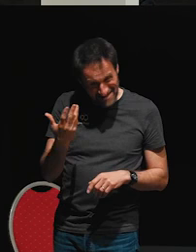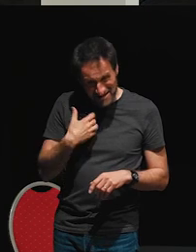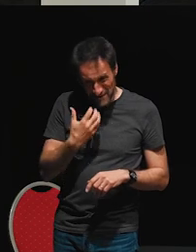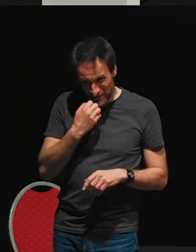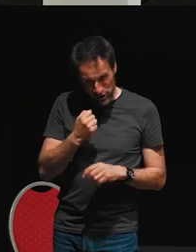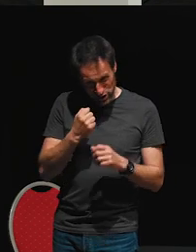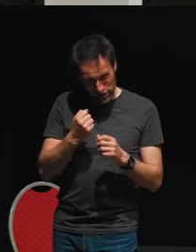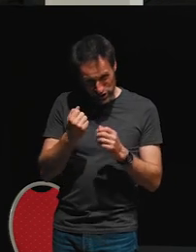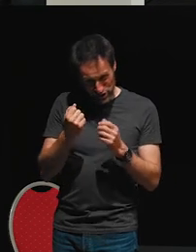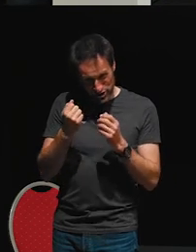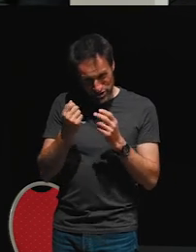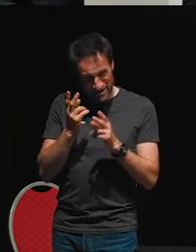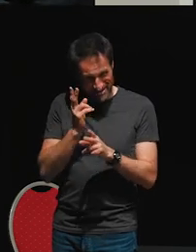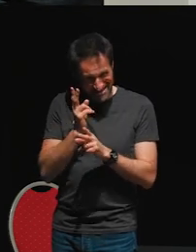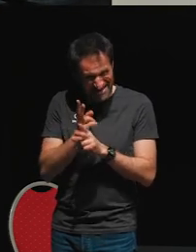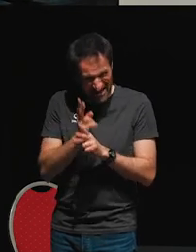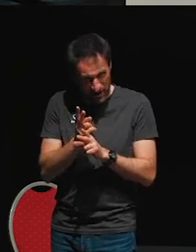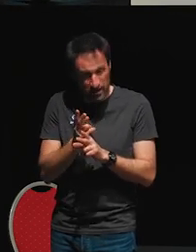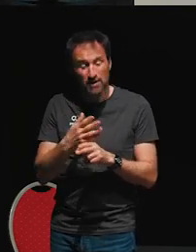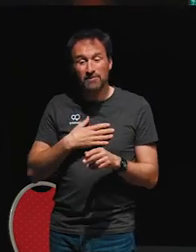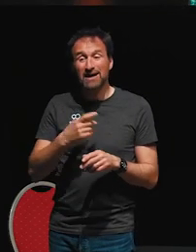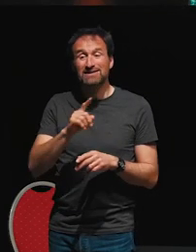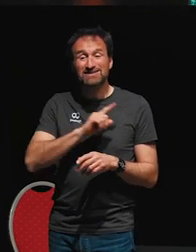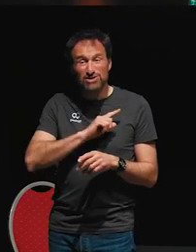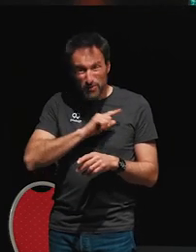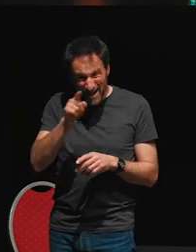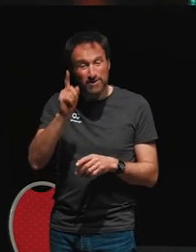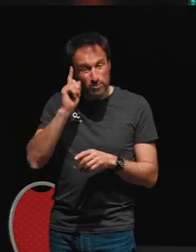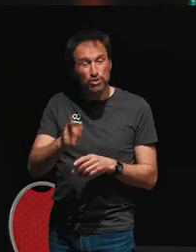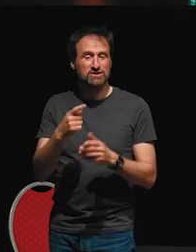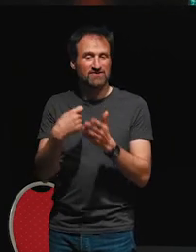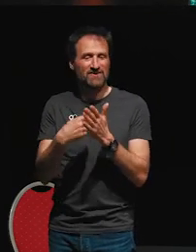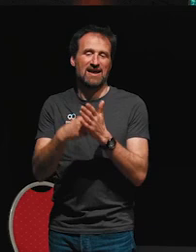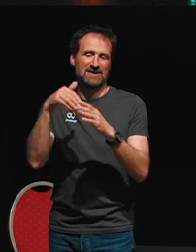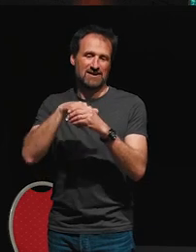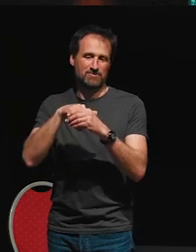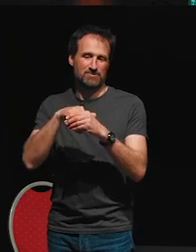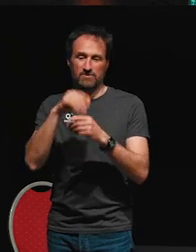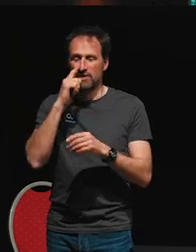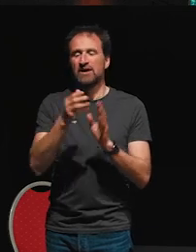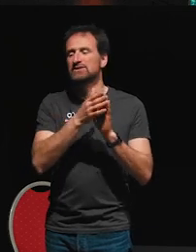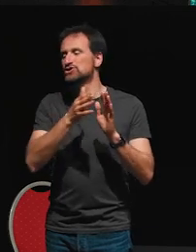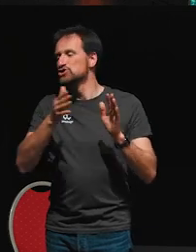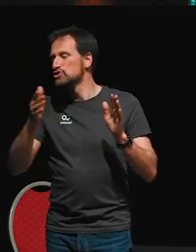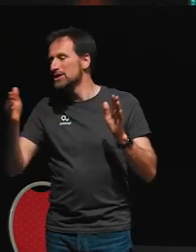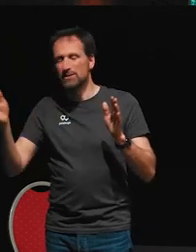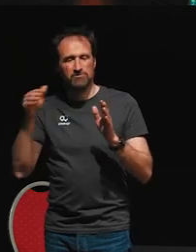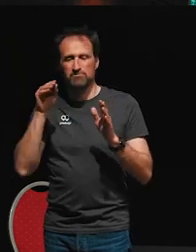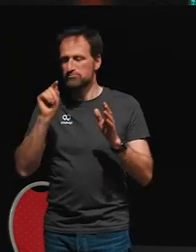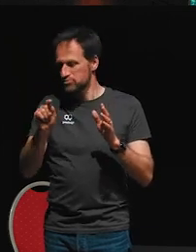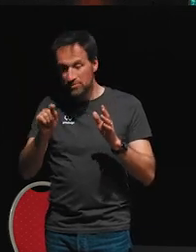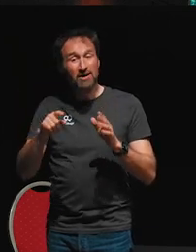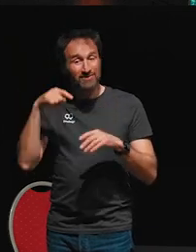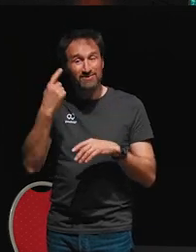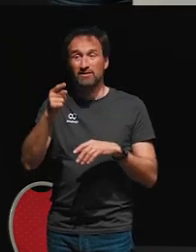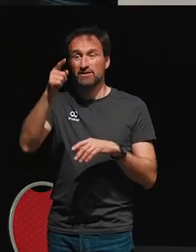my subject always has a value. If I reach this stream and my subject hasn't emitted any value, this is going to error. And